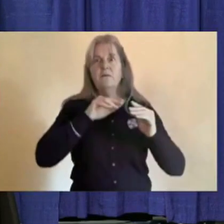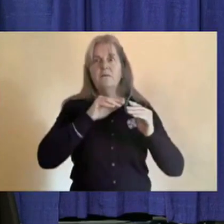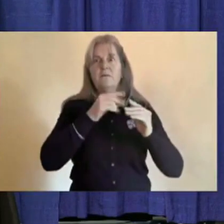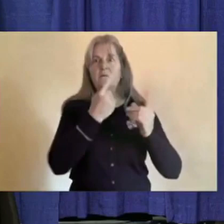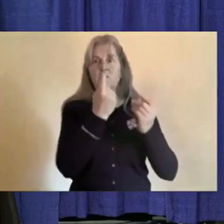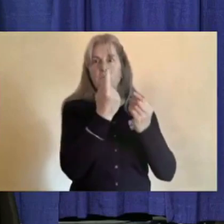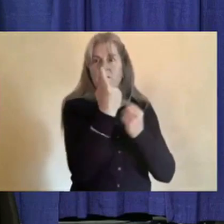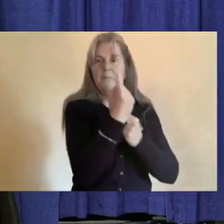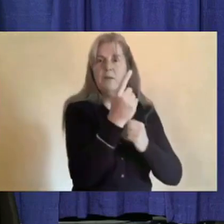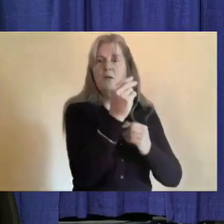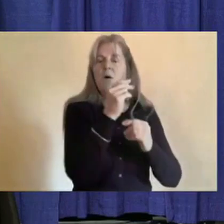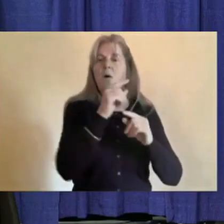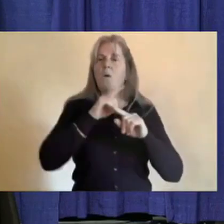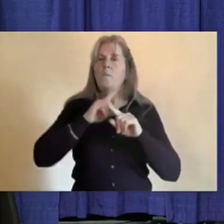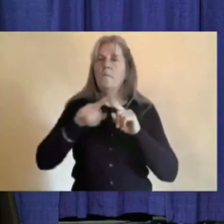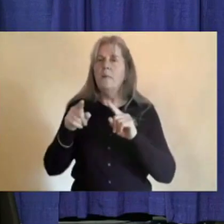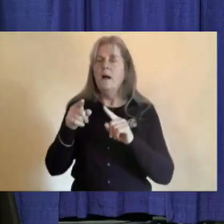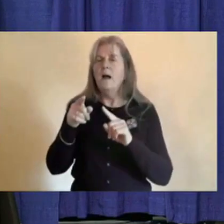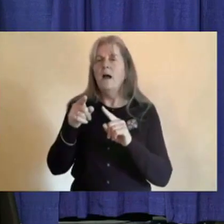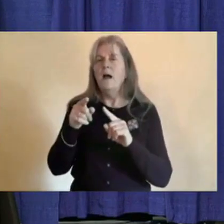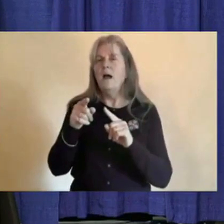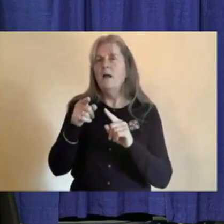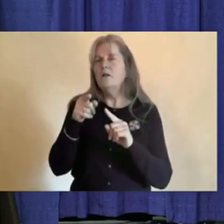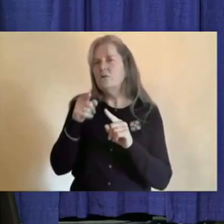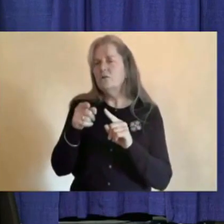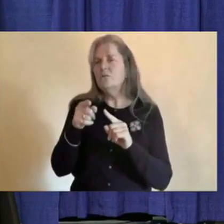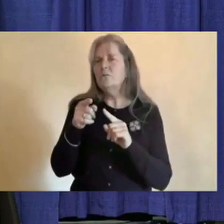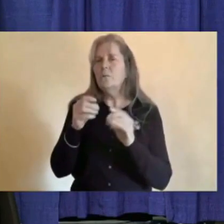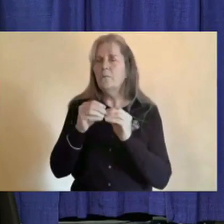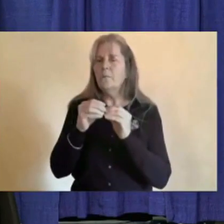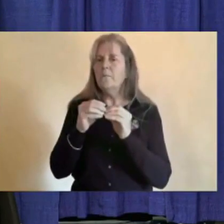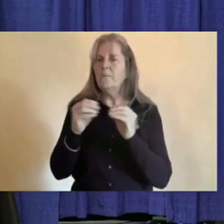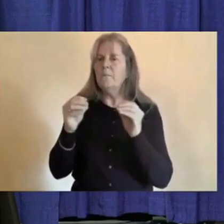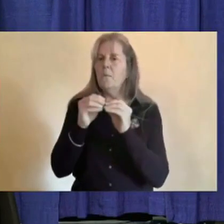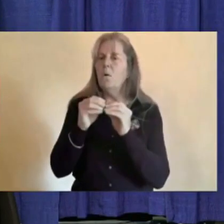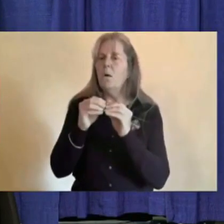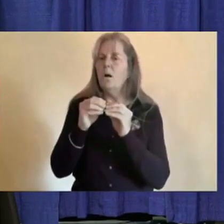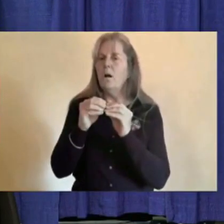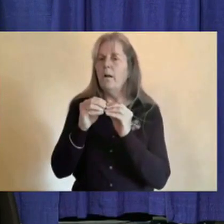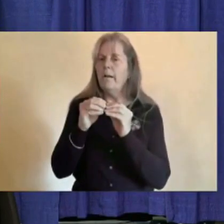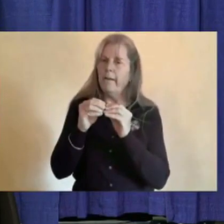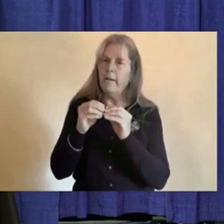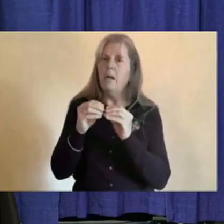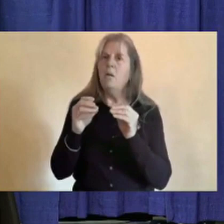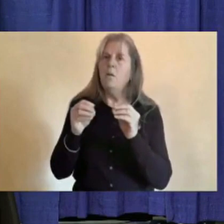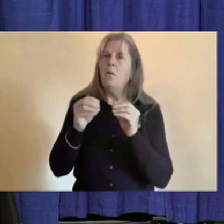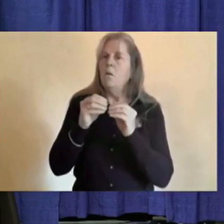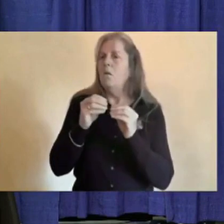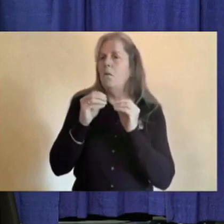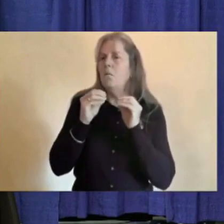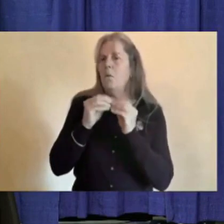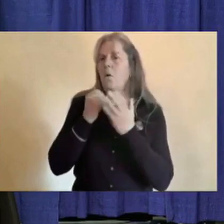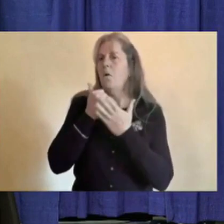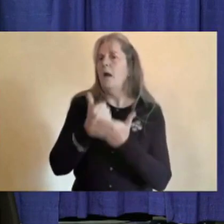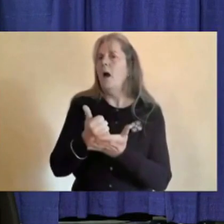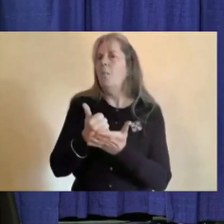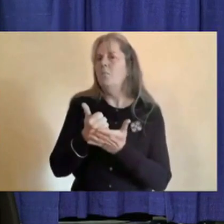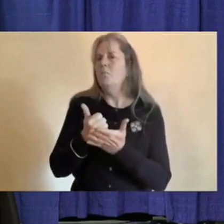crossing your T's and dotting your I's with doing what we were already asking everyone.